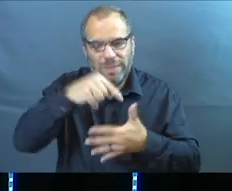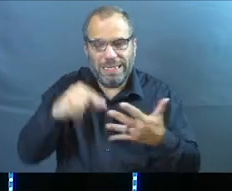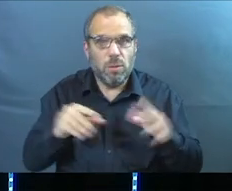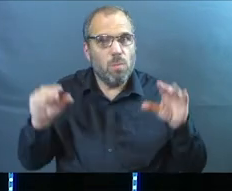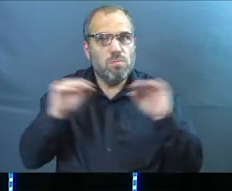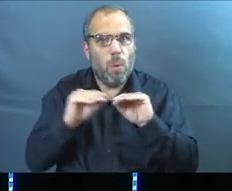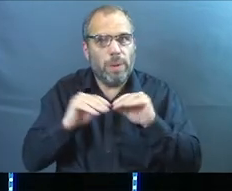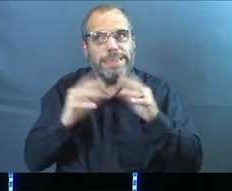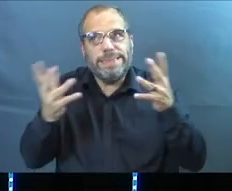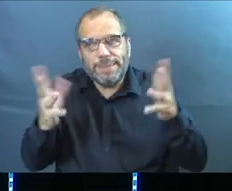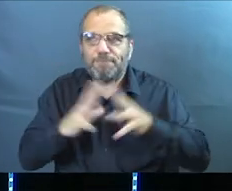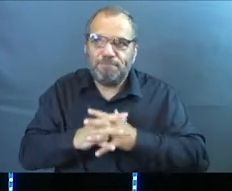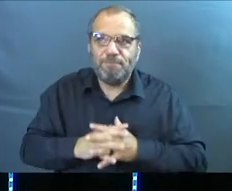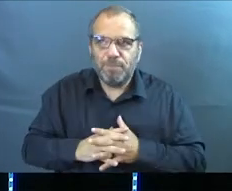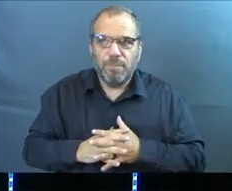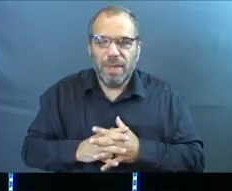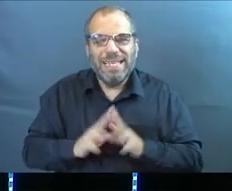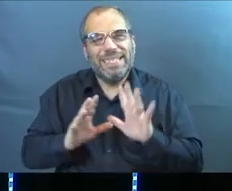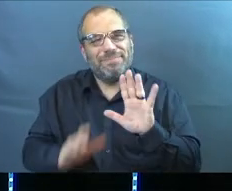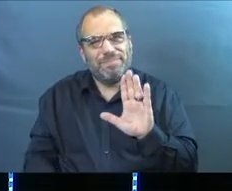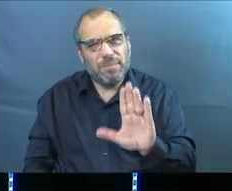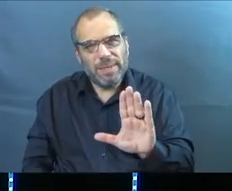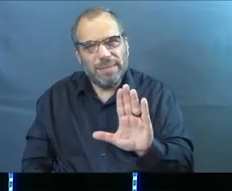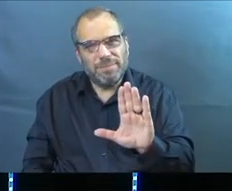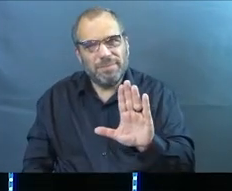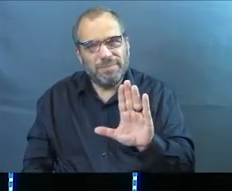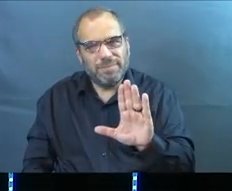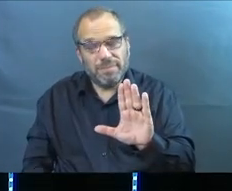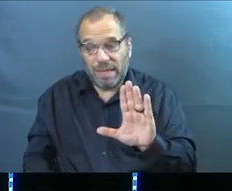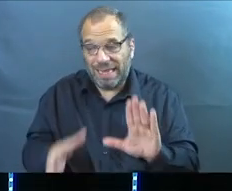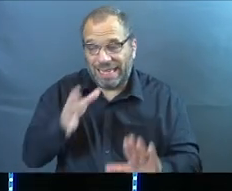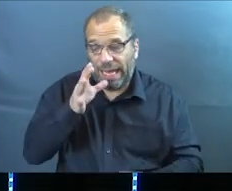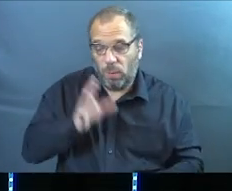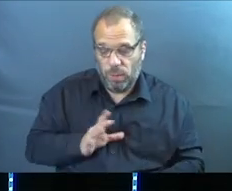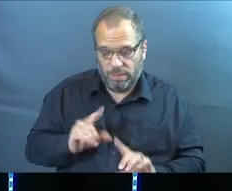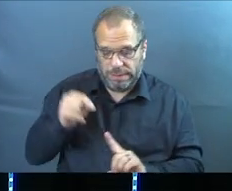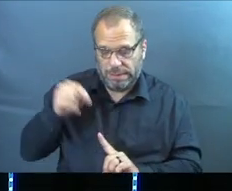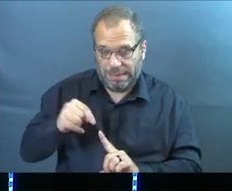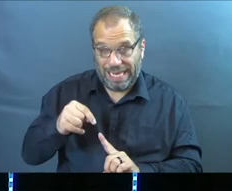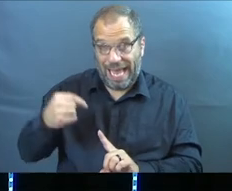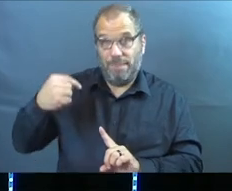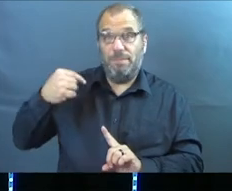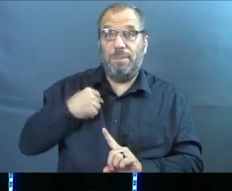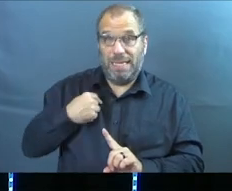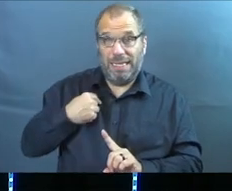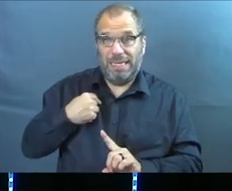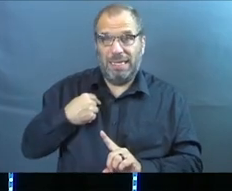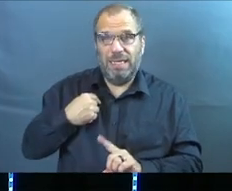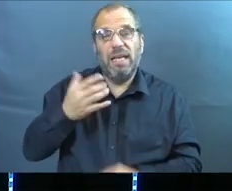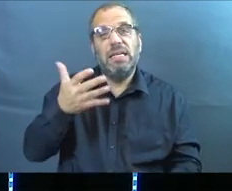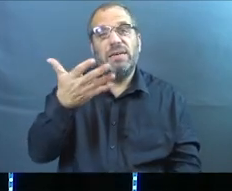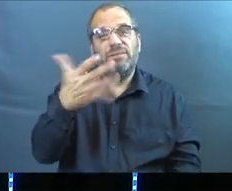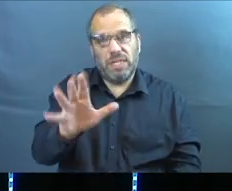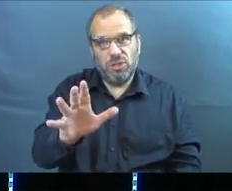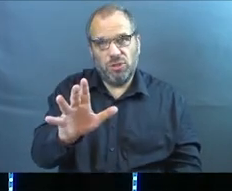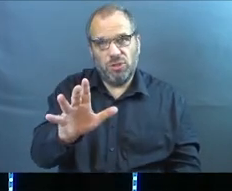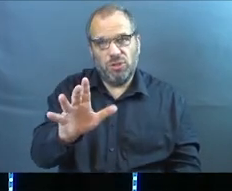more and can I just say on behalf of that woman and on behalf of me stop it